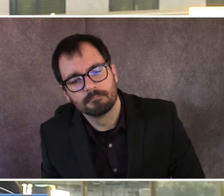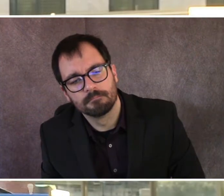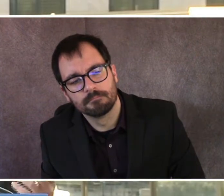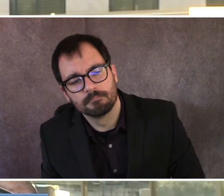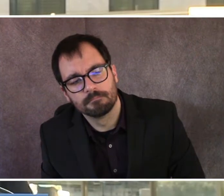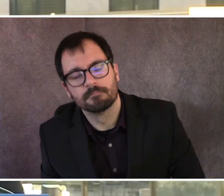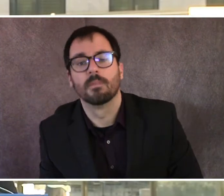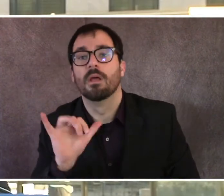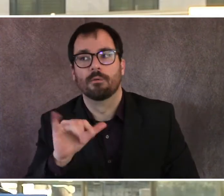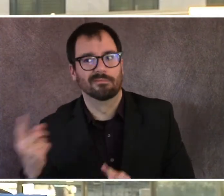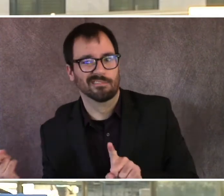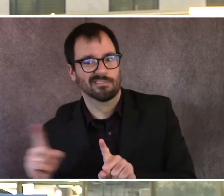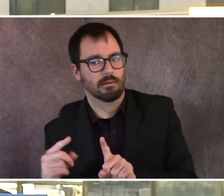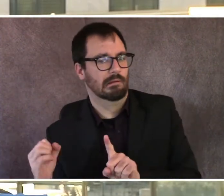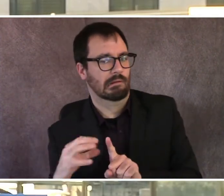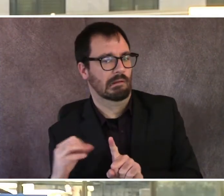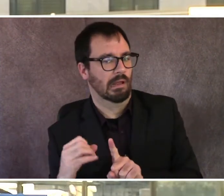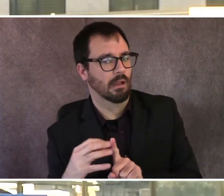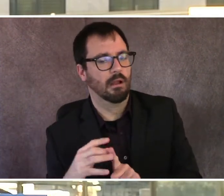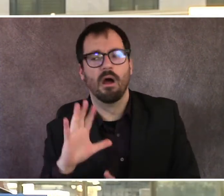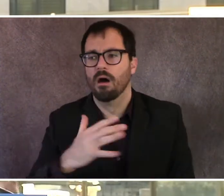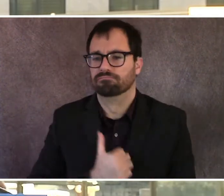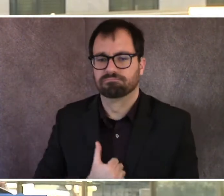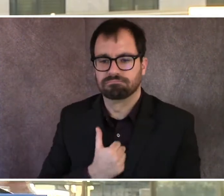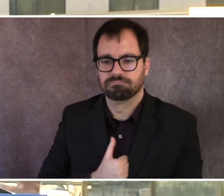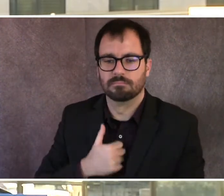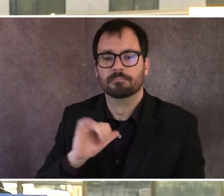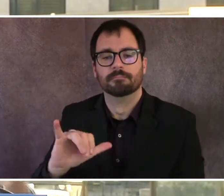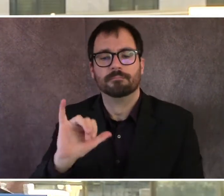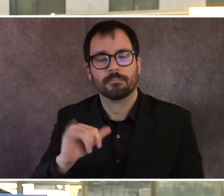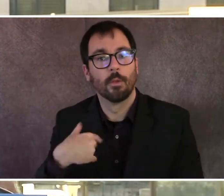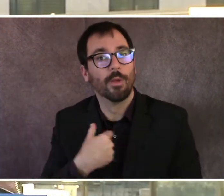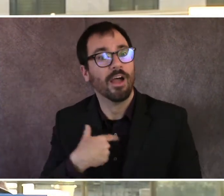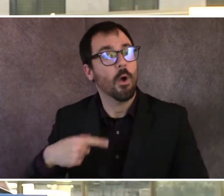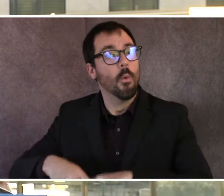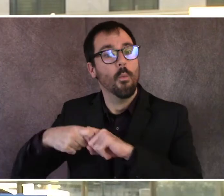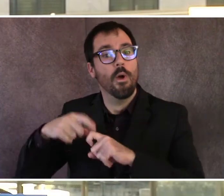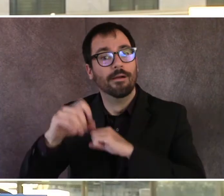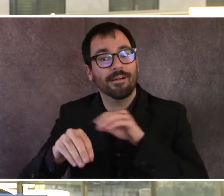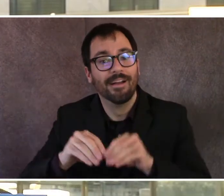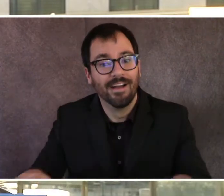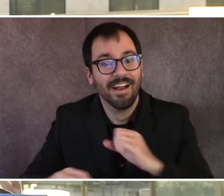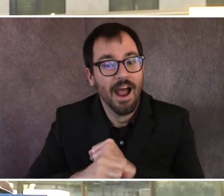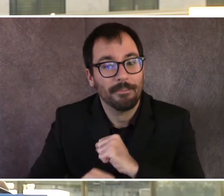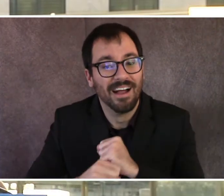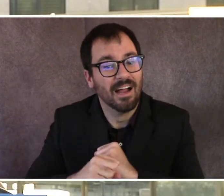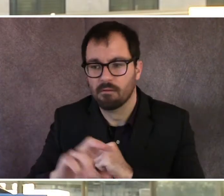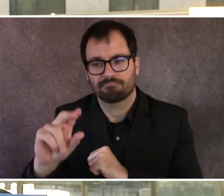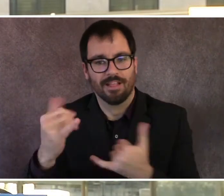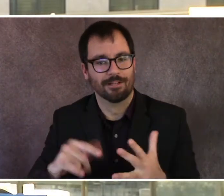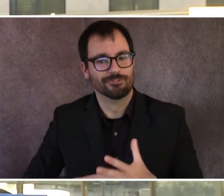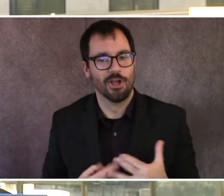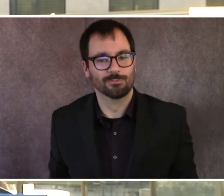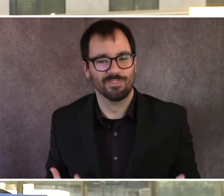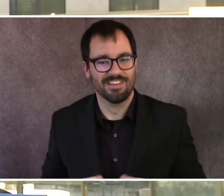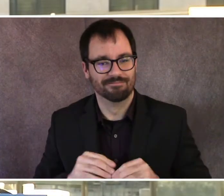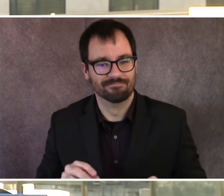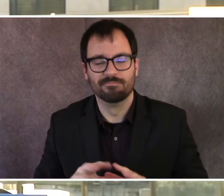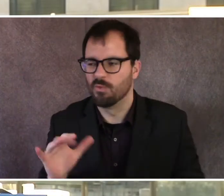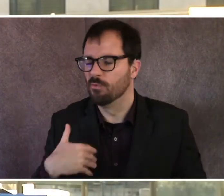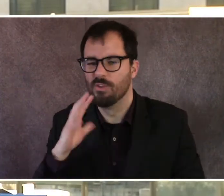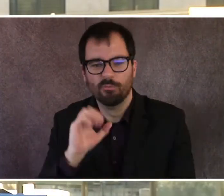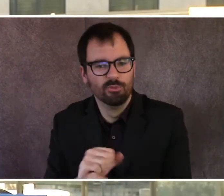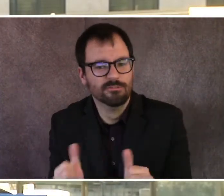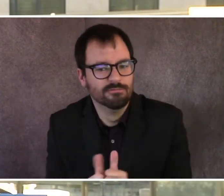All right. We're not holding off. We launched it today. So we're going be working together collectively on what the message is going to be. So it's not like